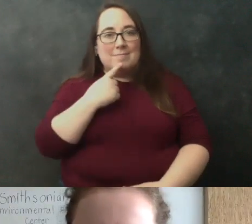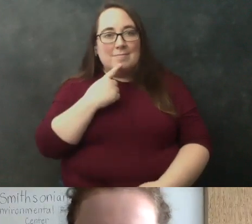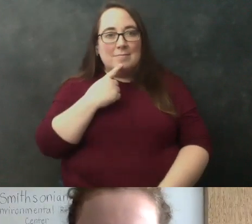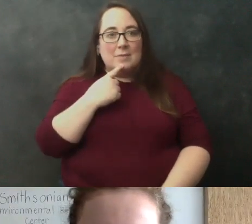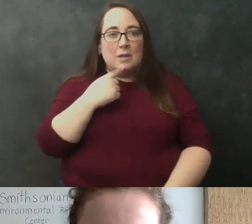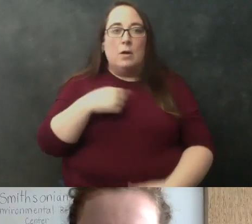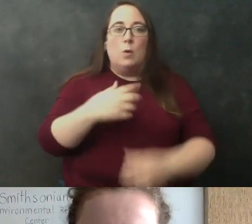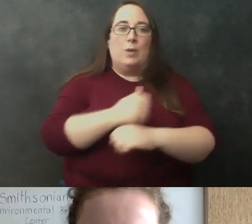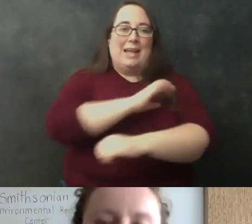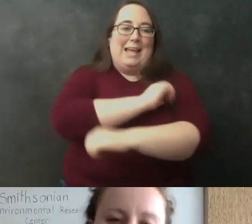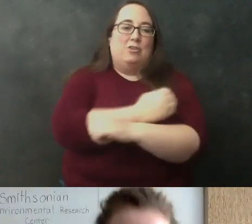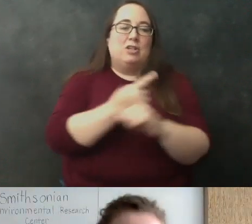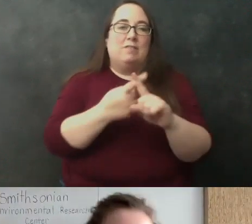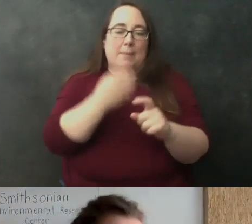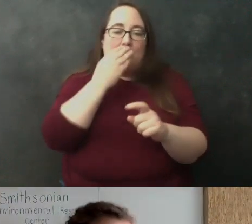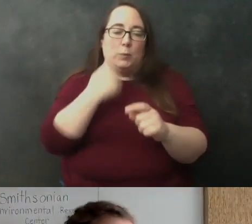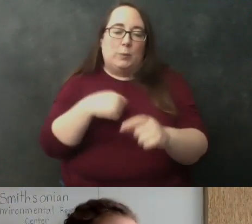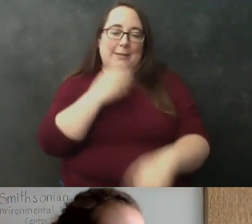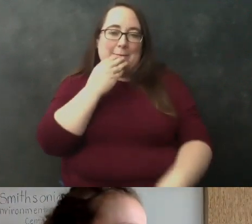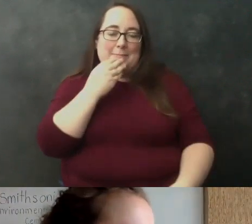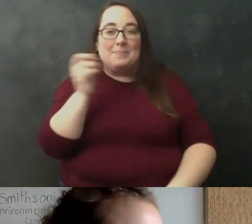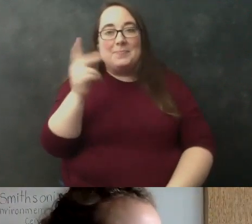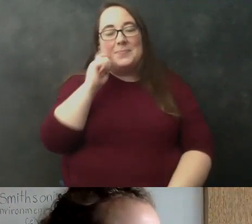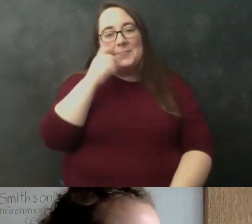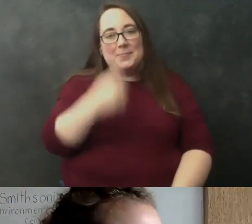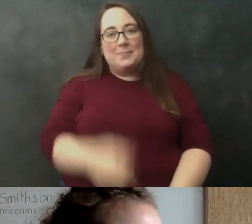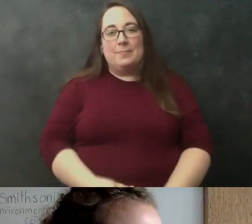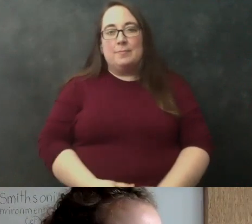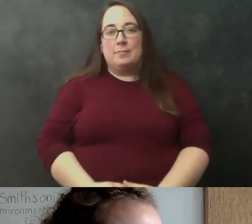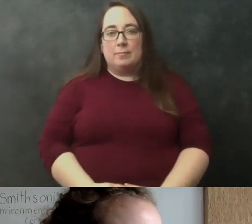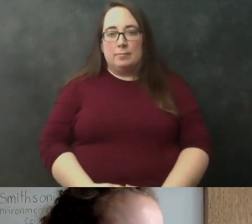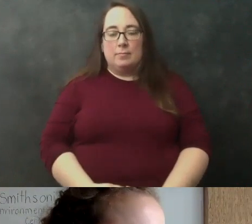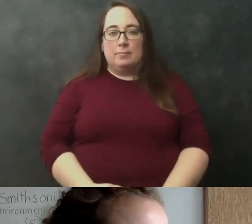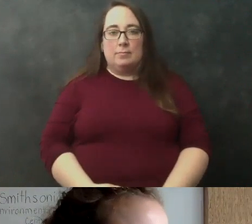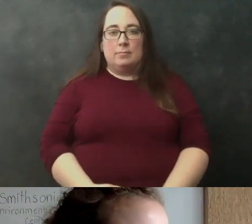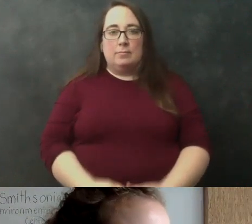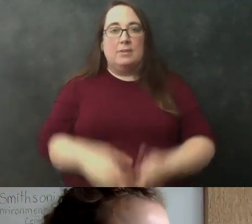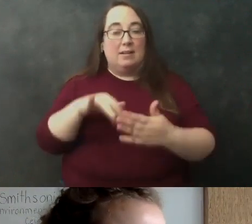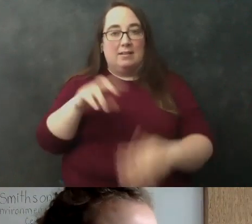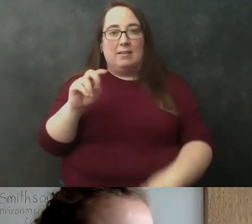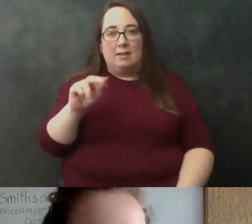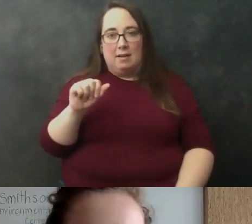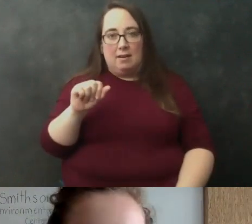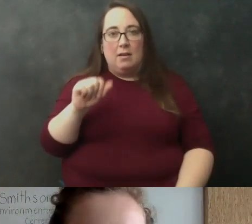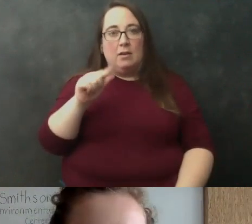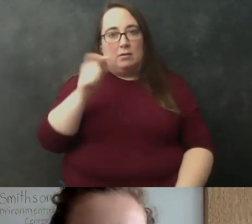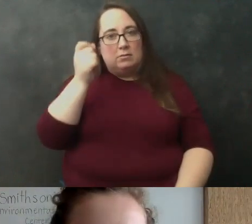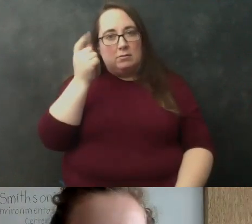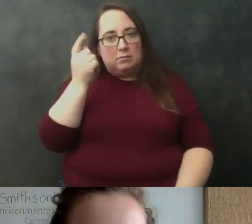we get energy out of the food that we eat okay cool so and you're saying that when you're studying dna you're able to understand